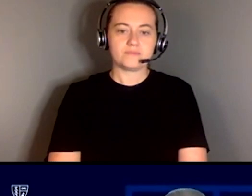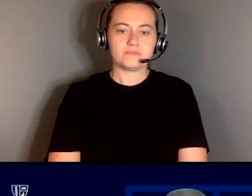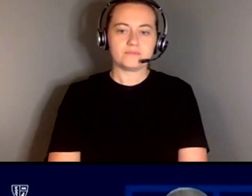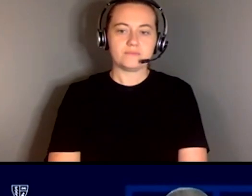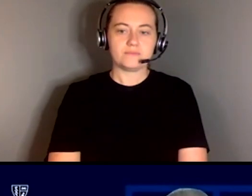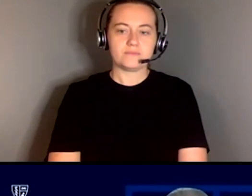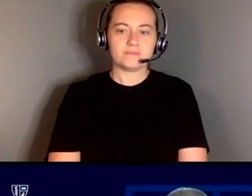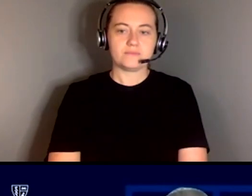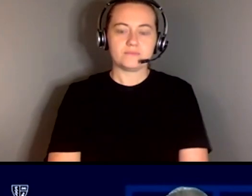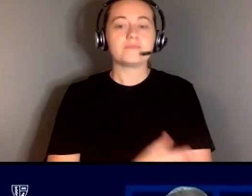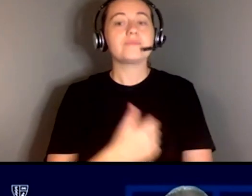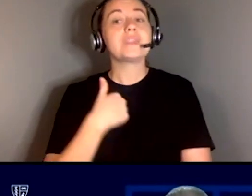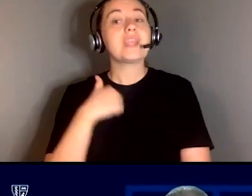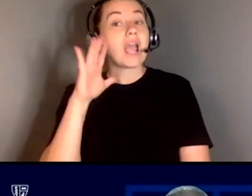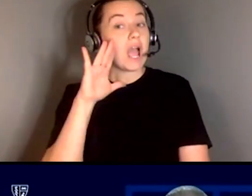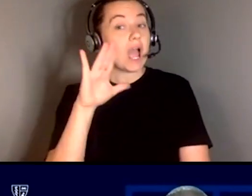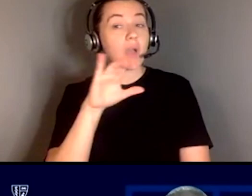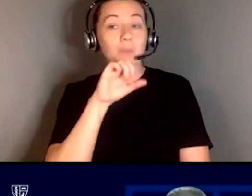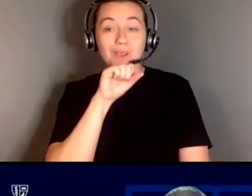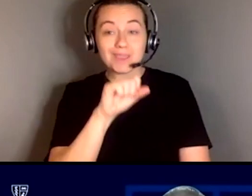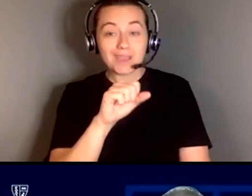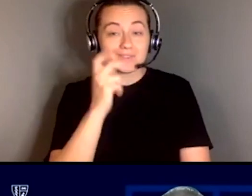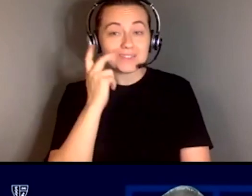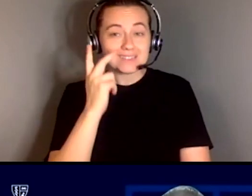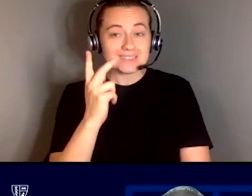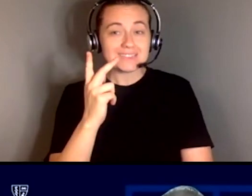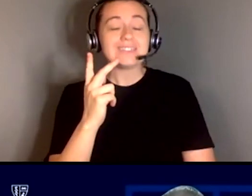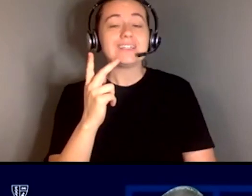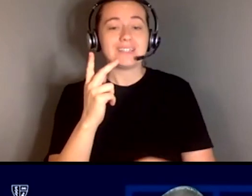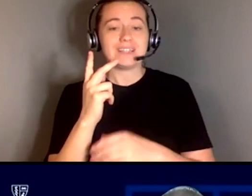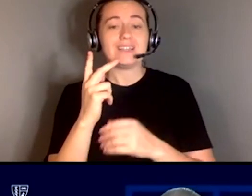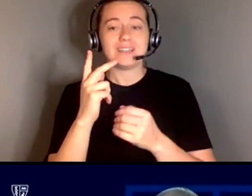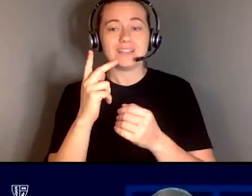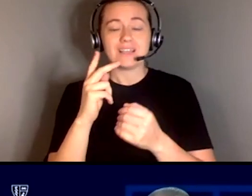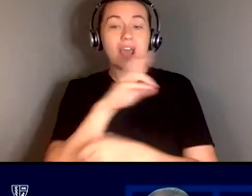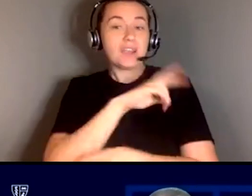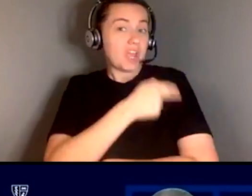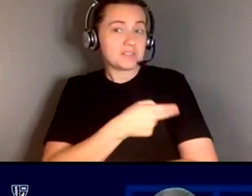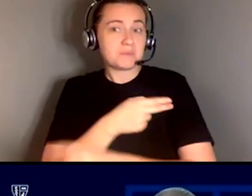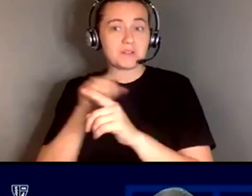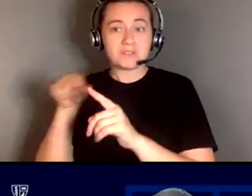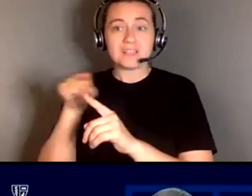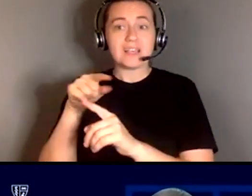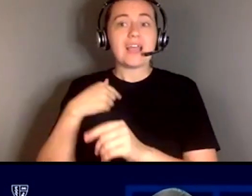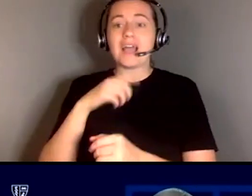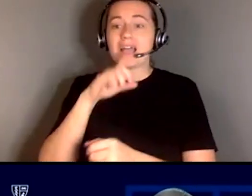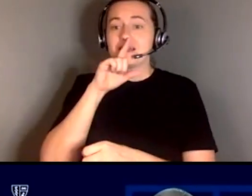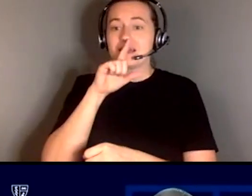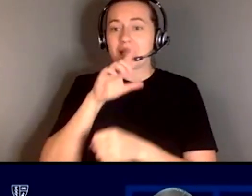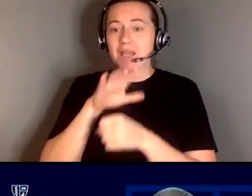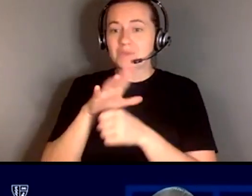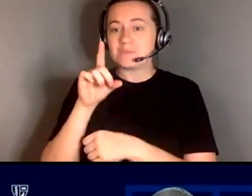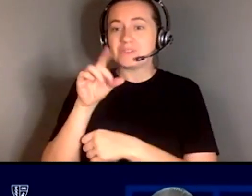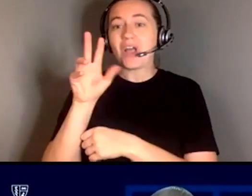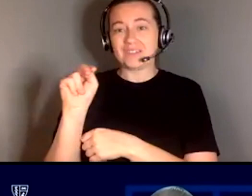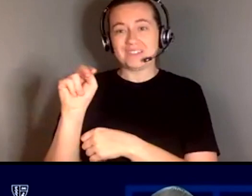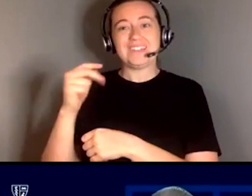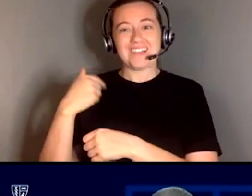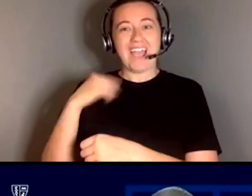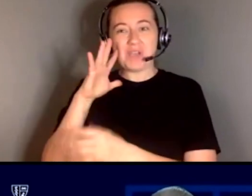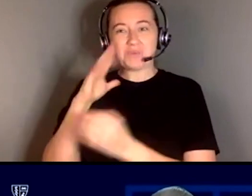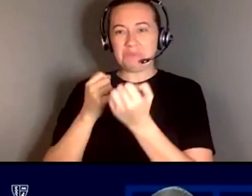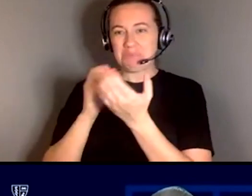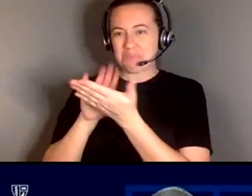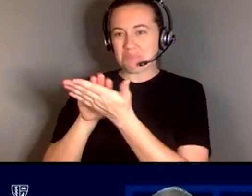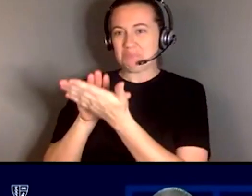i would love to see the suny hospitals i i promised john to there and give a shout out i my initial